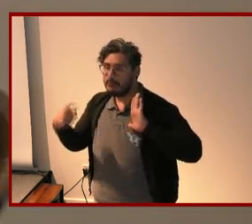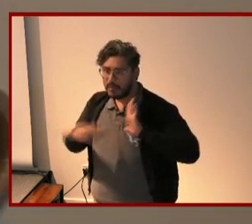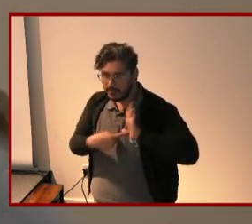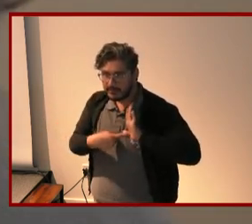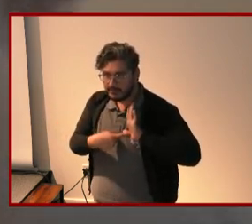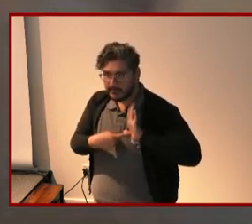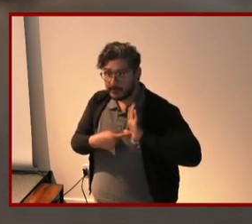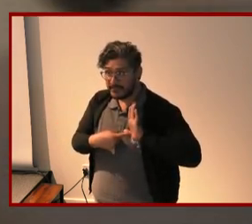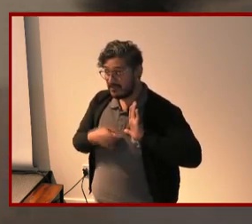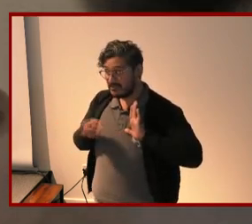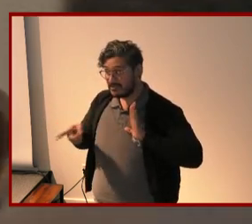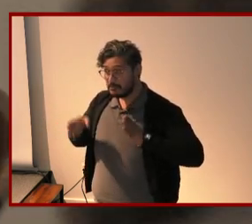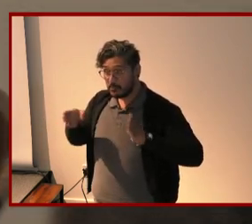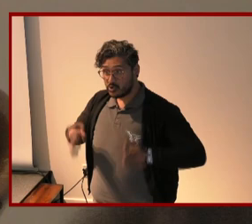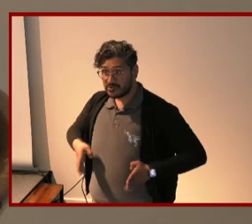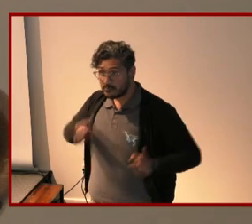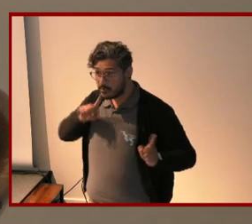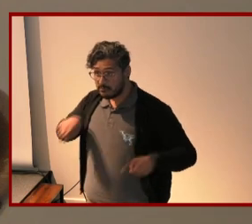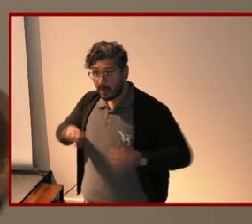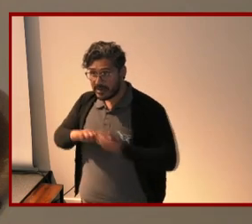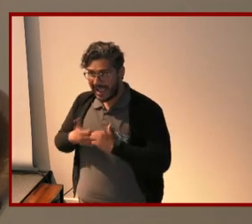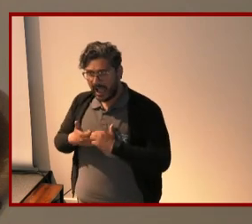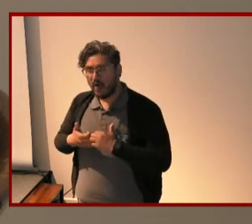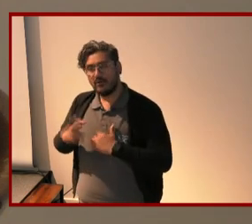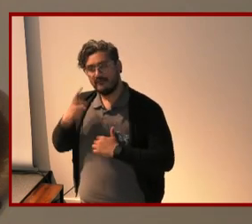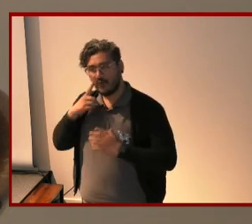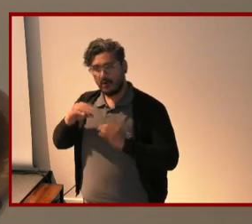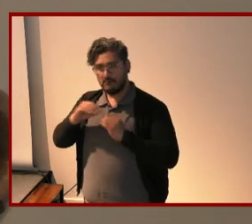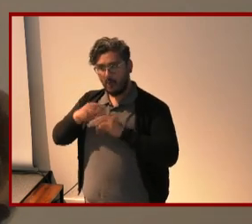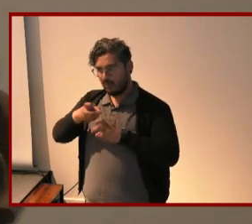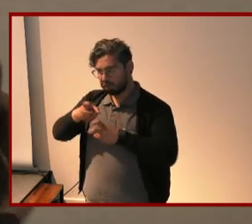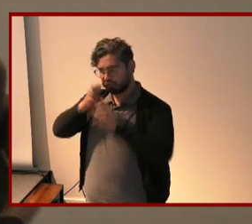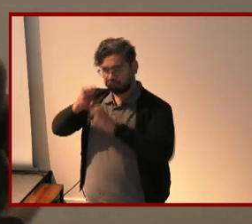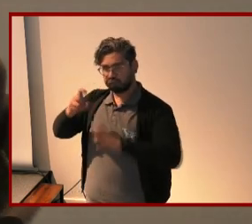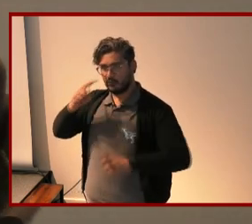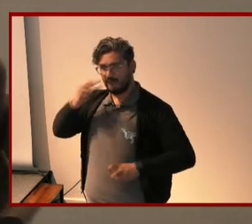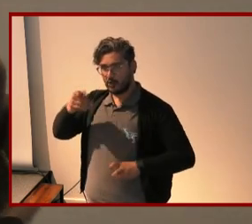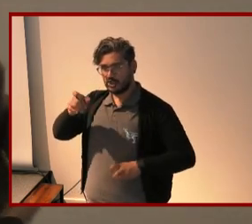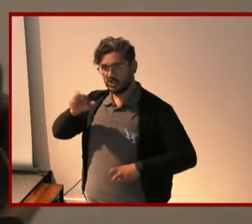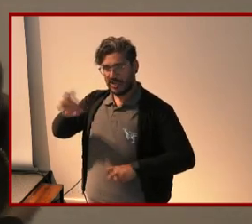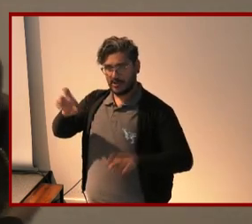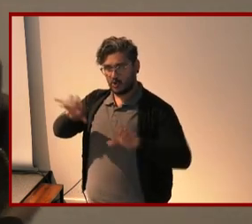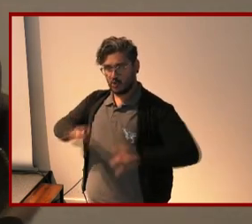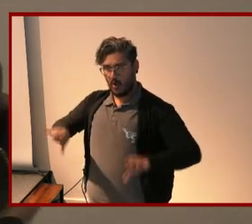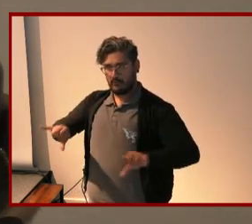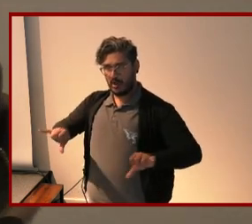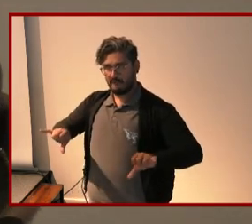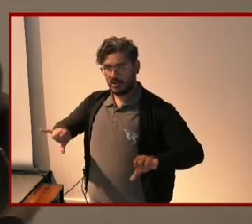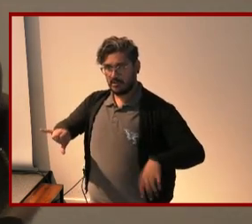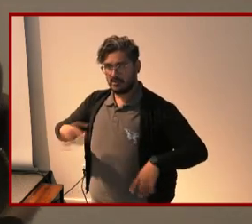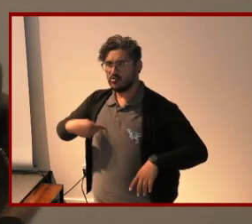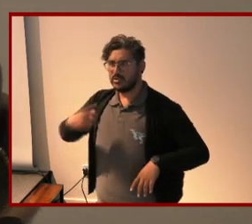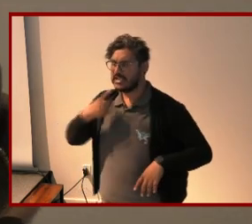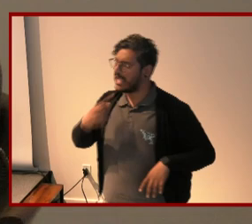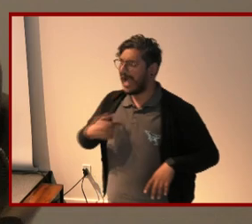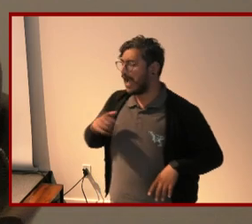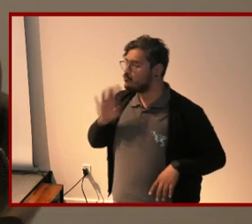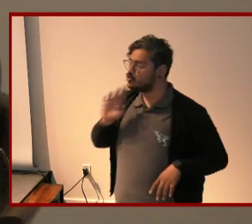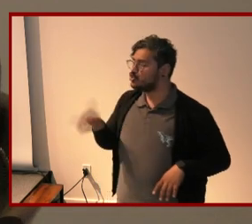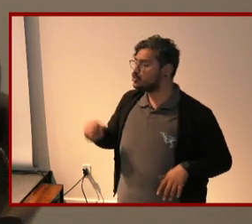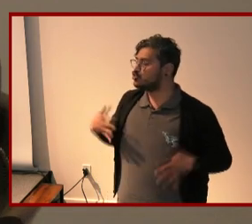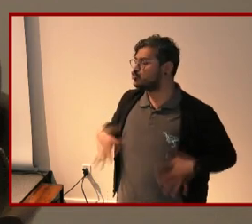person's response was to sort of double down on gender normativity they were like i'm just gonna dress her